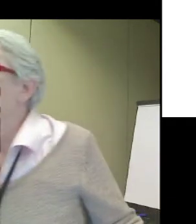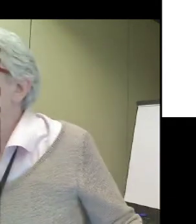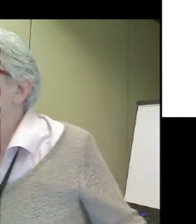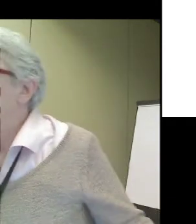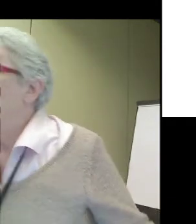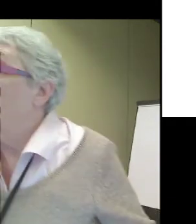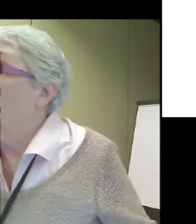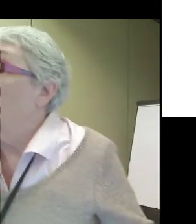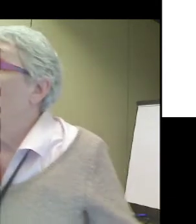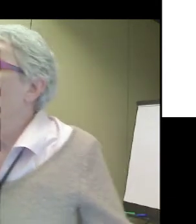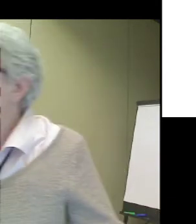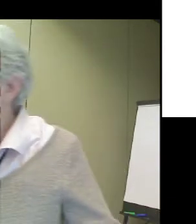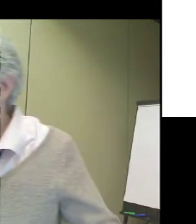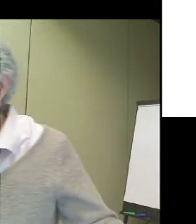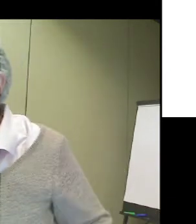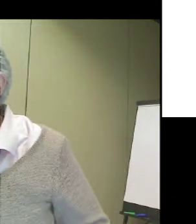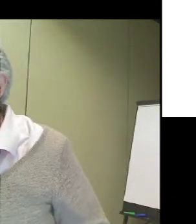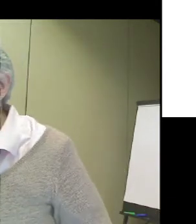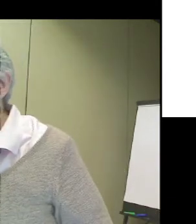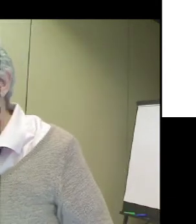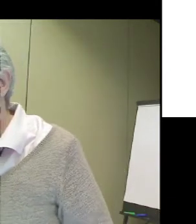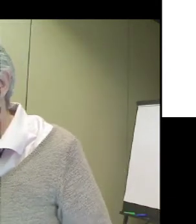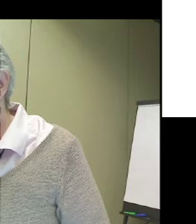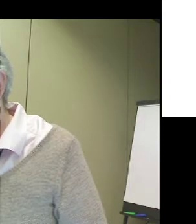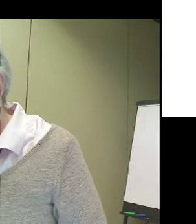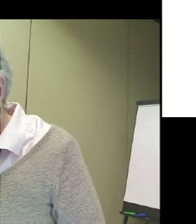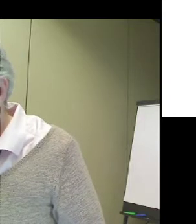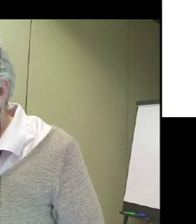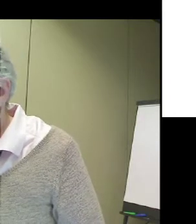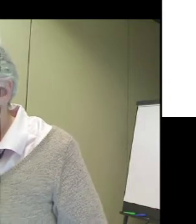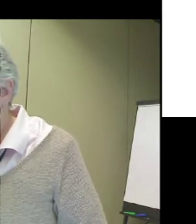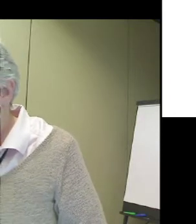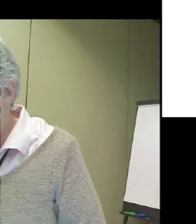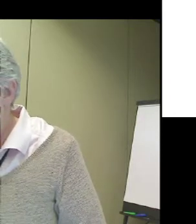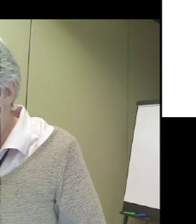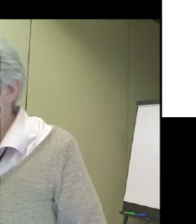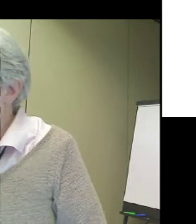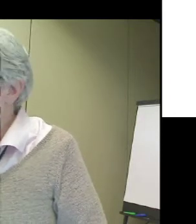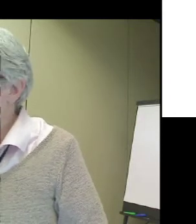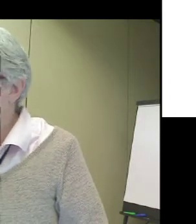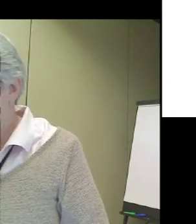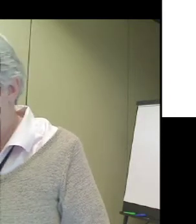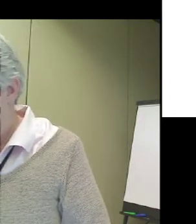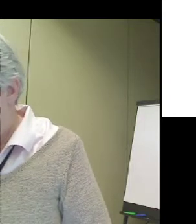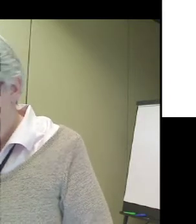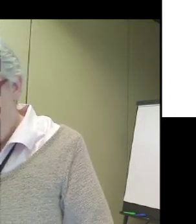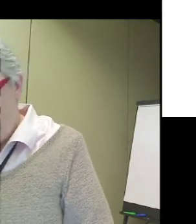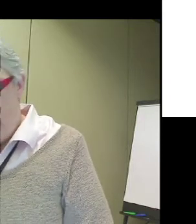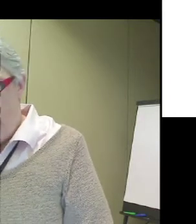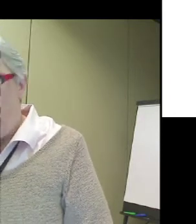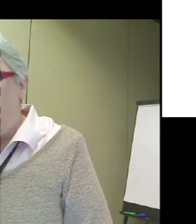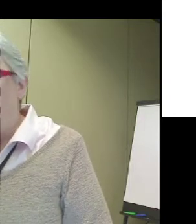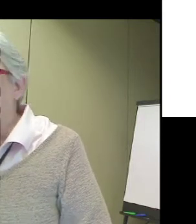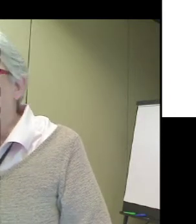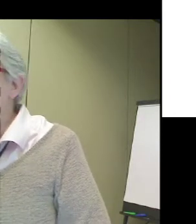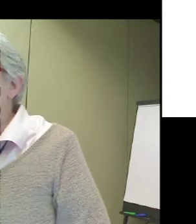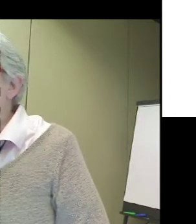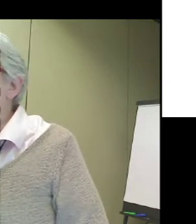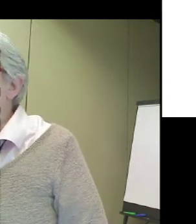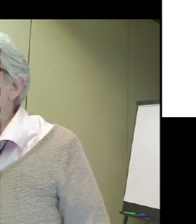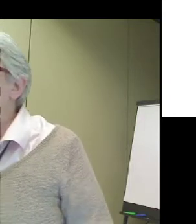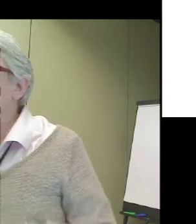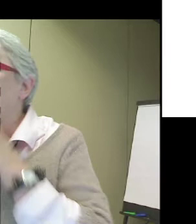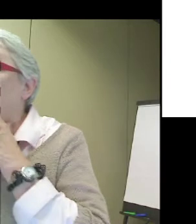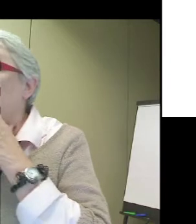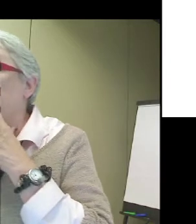Susan Nichols with the Smithsonian American Art Museum. Head of Education there in Washington, D.C. You all come. I